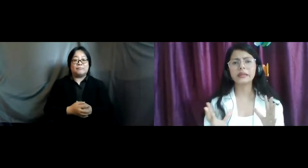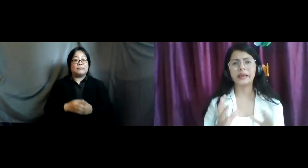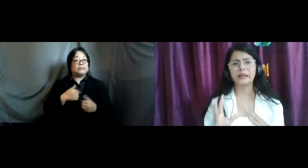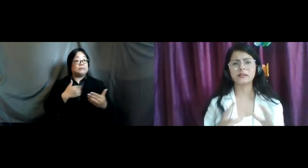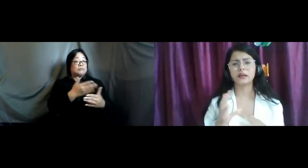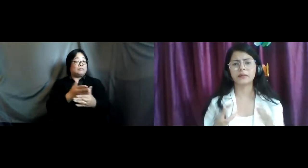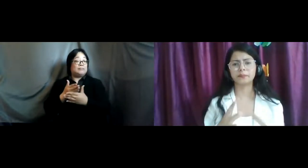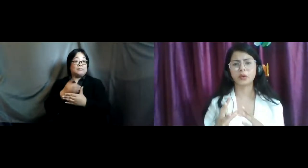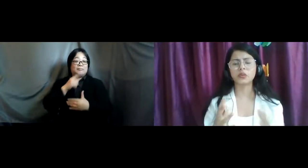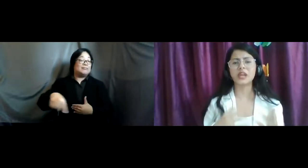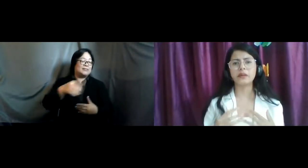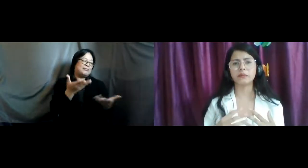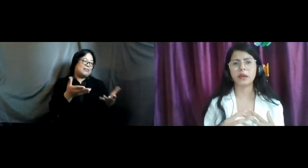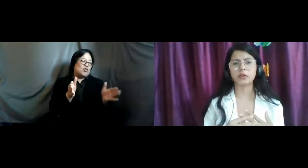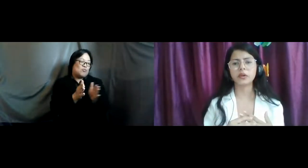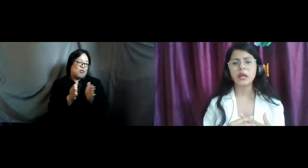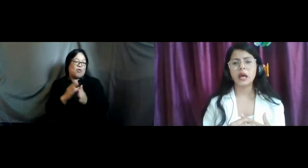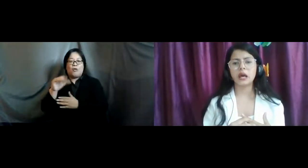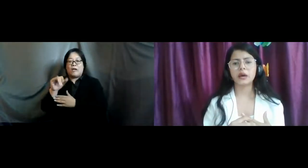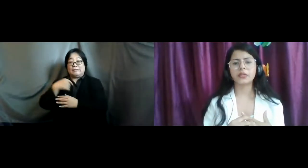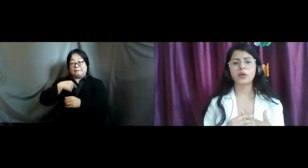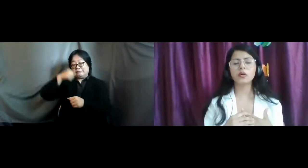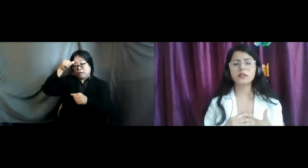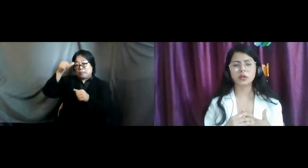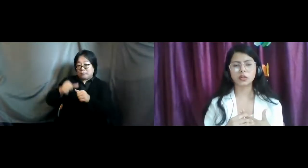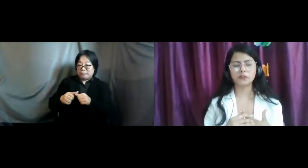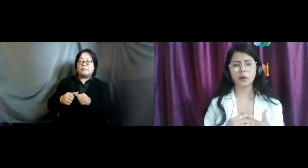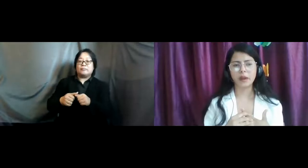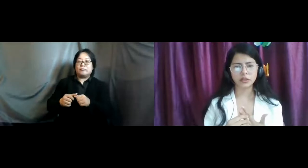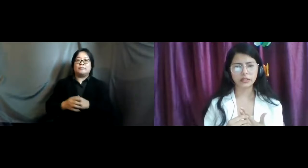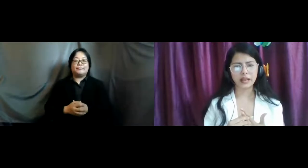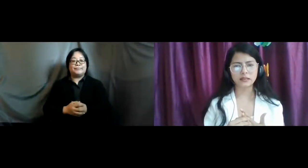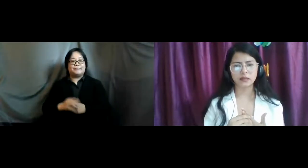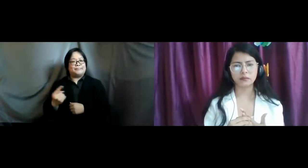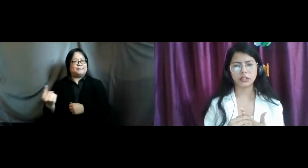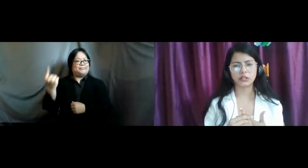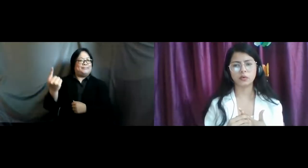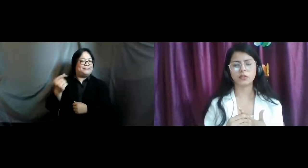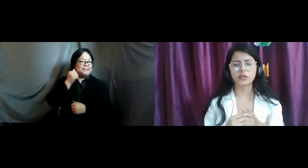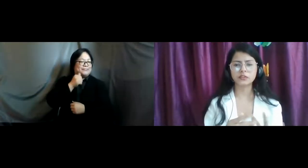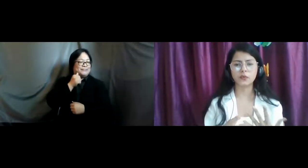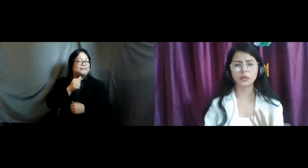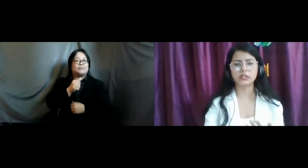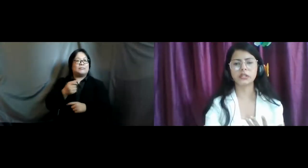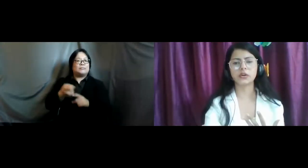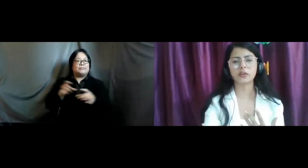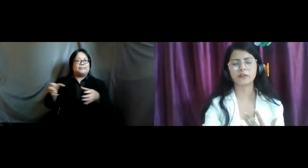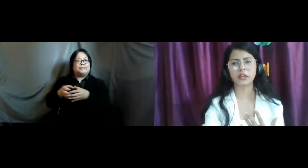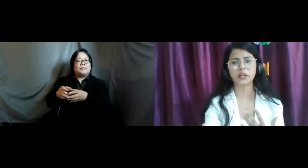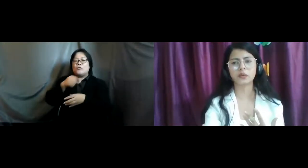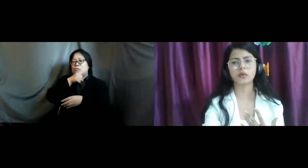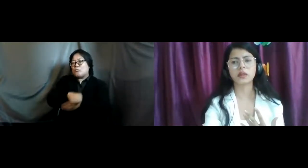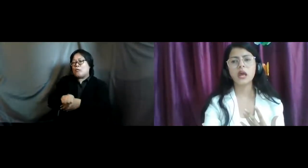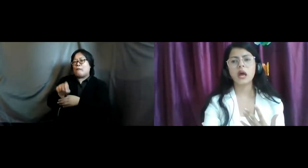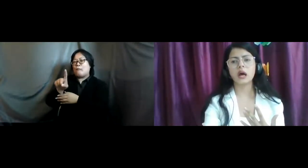small case um which i remember there was a girl from marginalized community who was just 14 years of